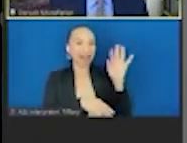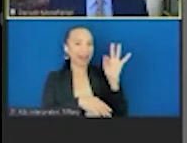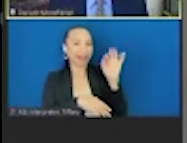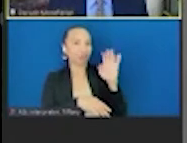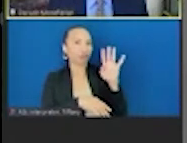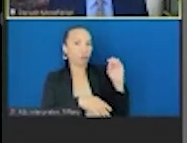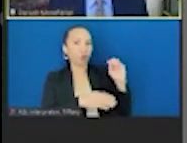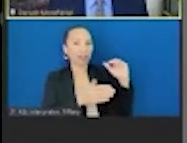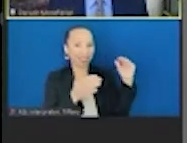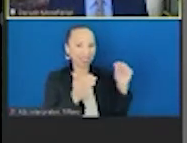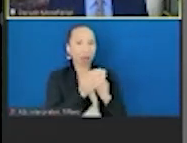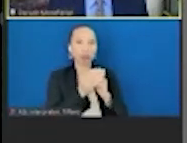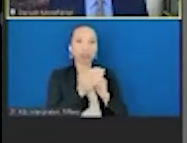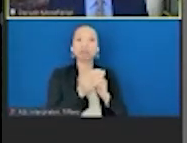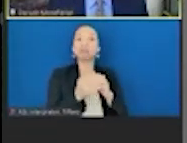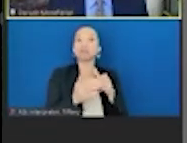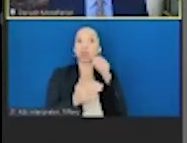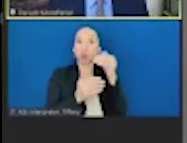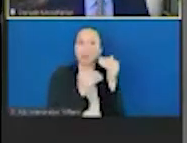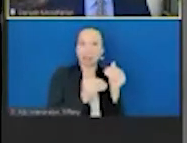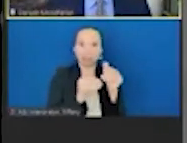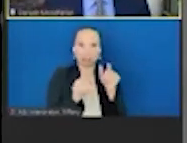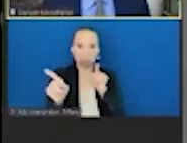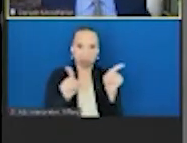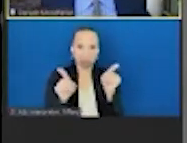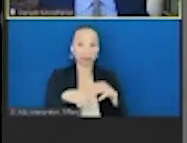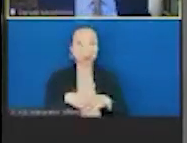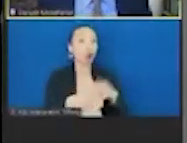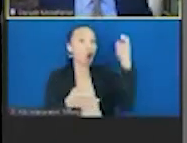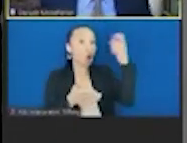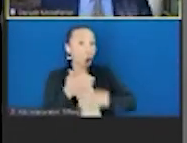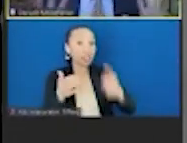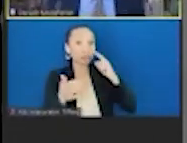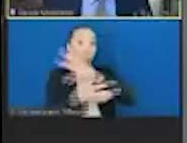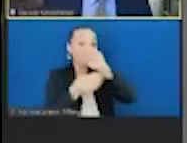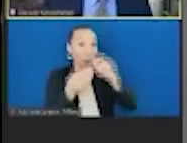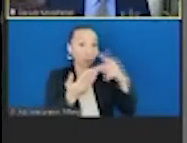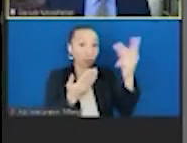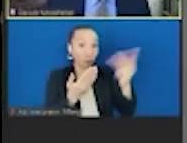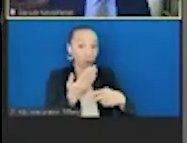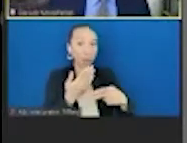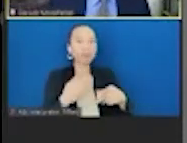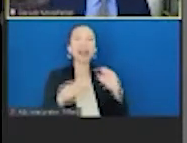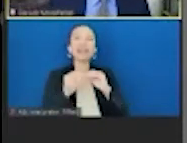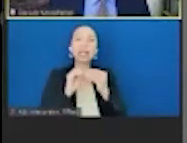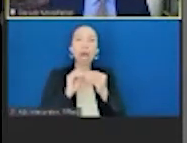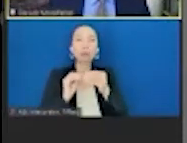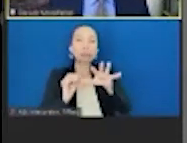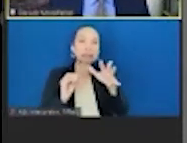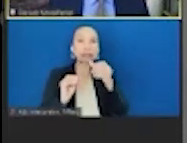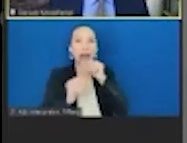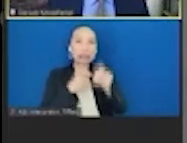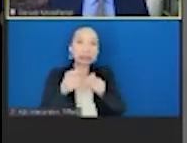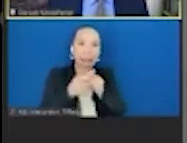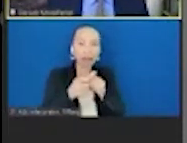choice of participants for food. In terms of cost of the programs, again, some of these numbers, you know, may be a little bit wonky, but we